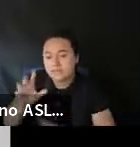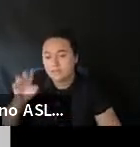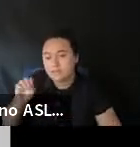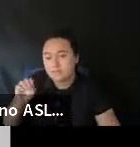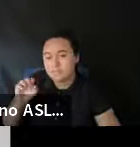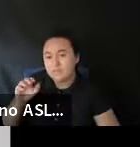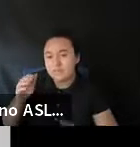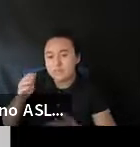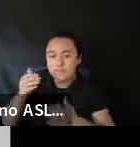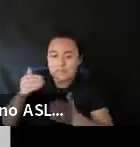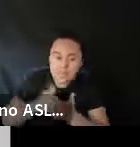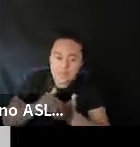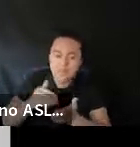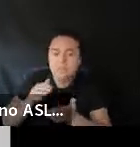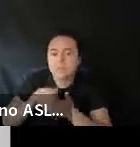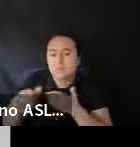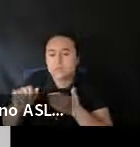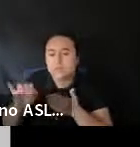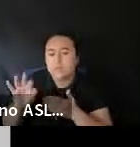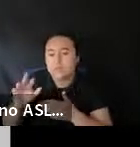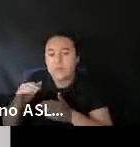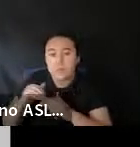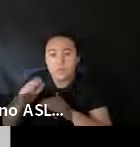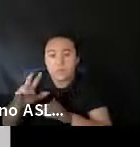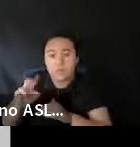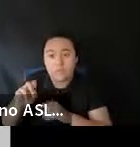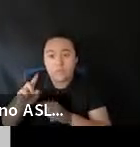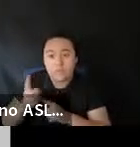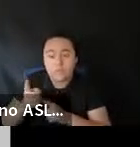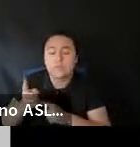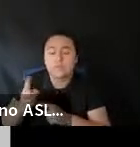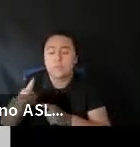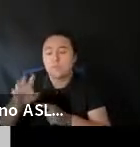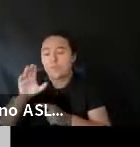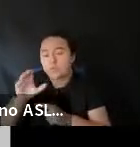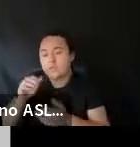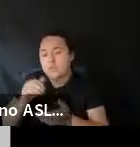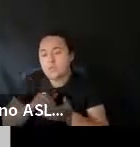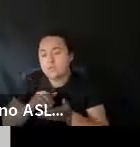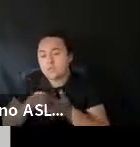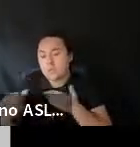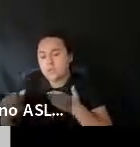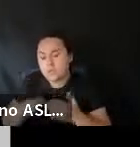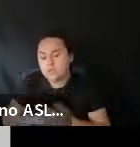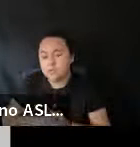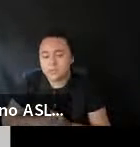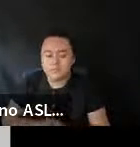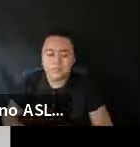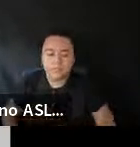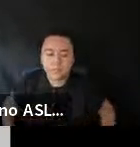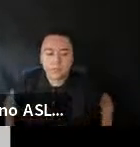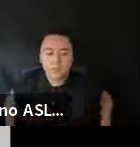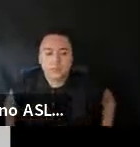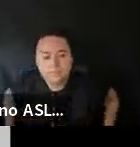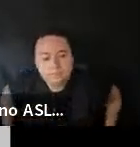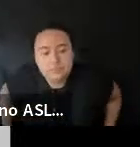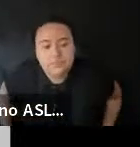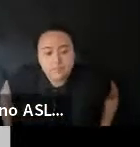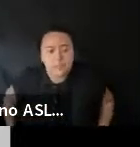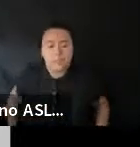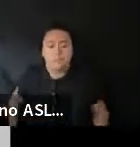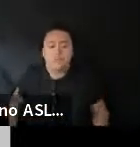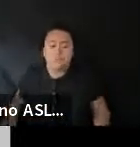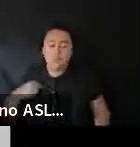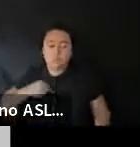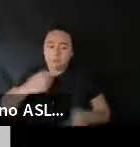Uh. 30 minutes or more. It's a hundred thousand. Qualifying Illinois spent. So. You know. Again. We're welcoming. Those smaller